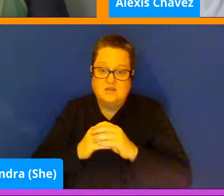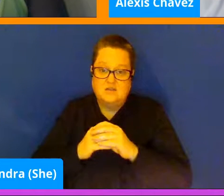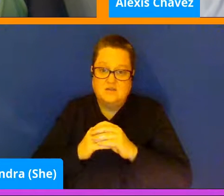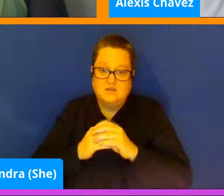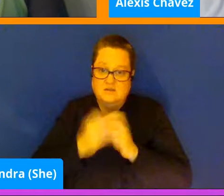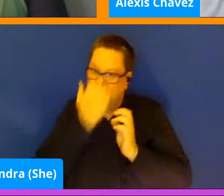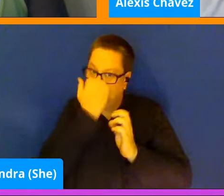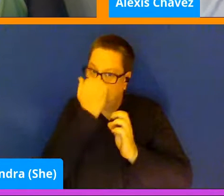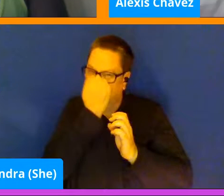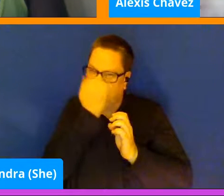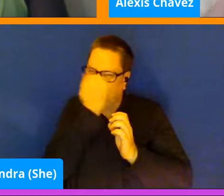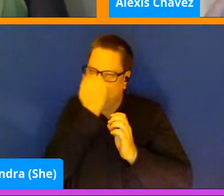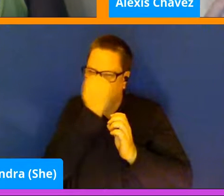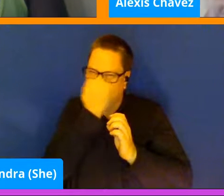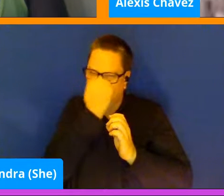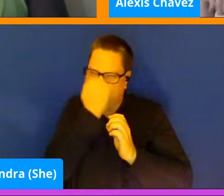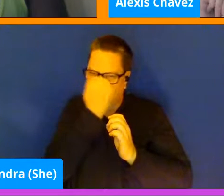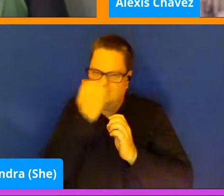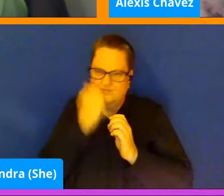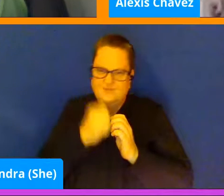a little bit easier at times.